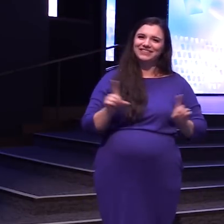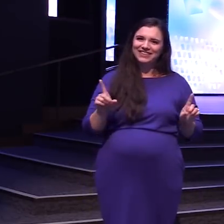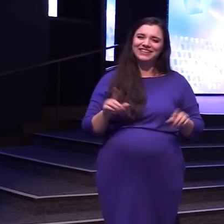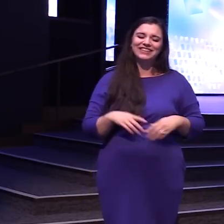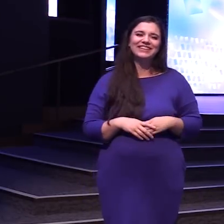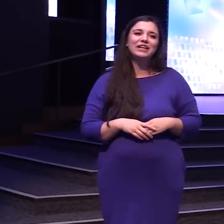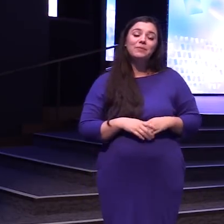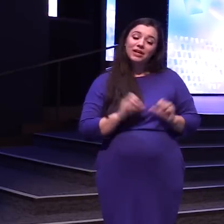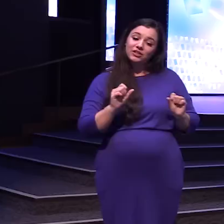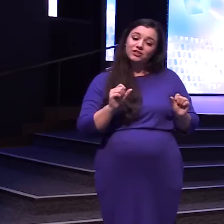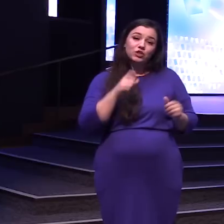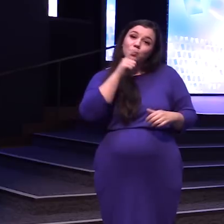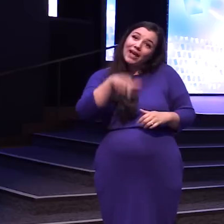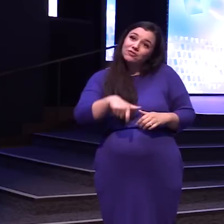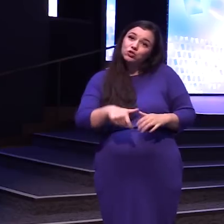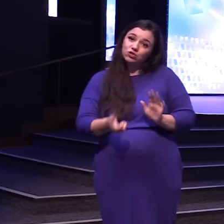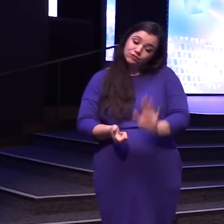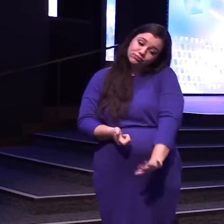Done